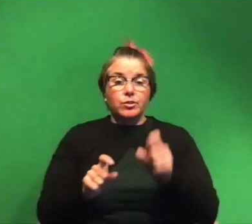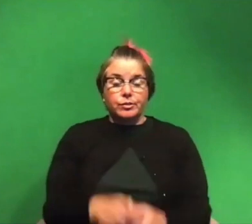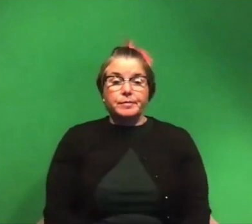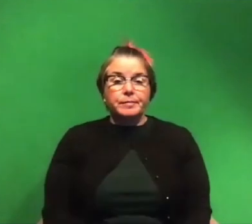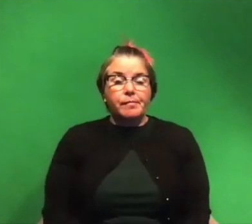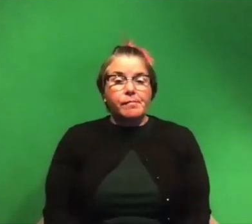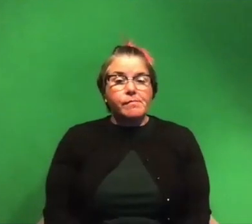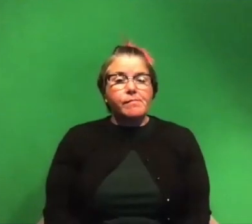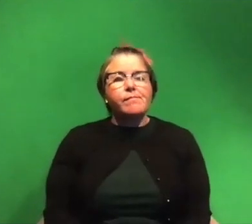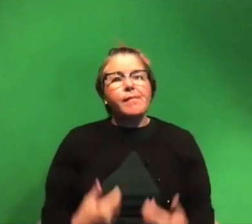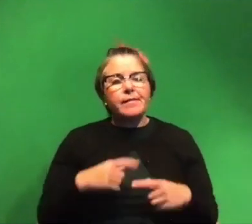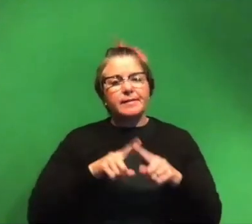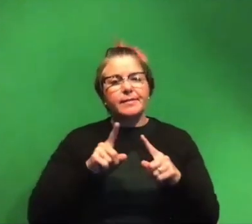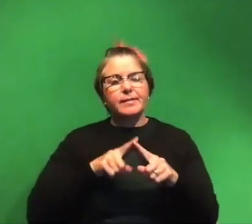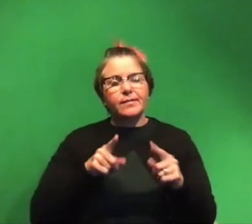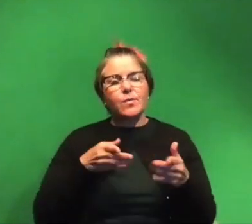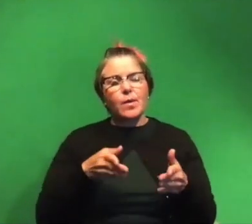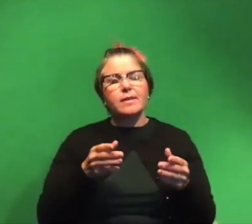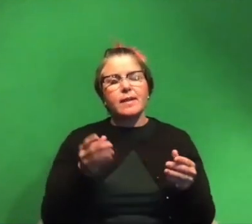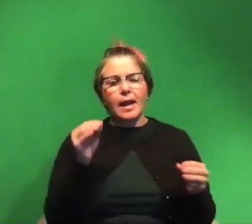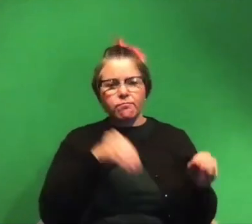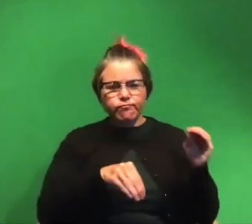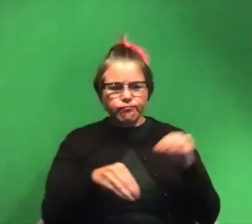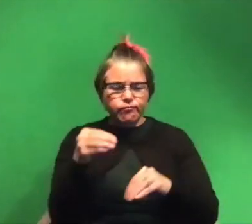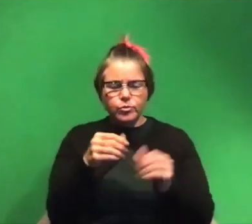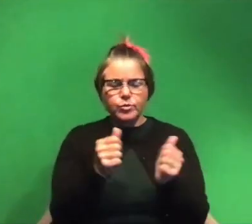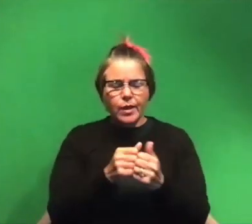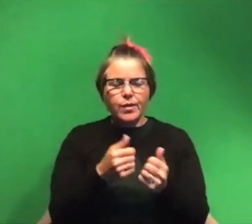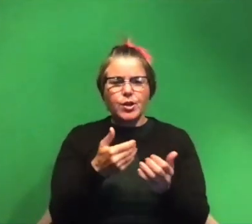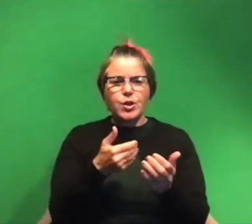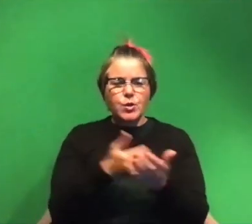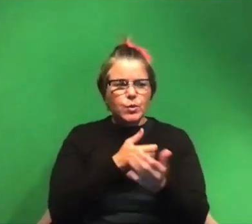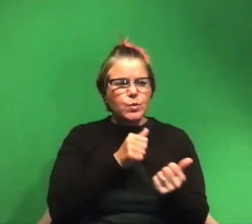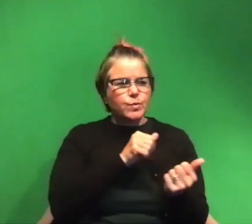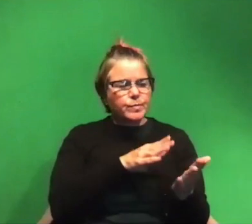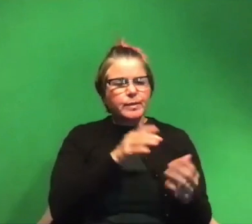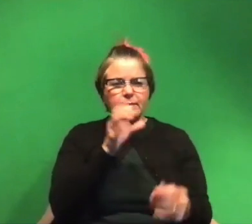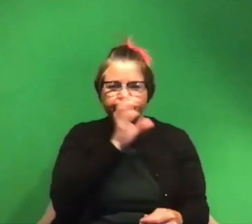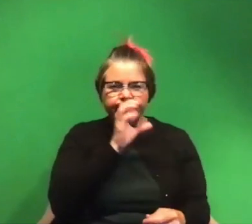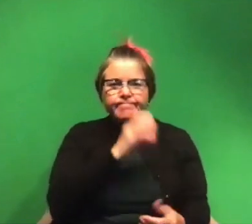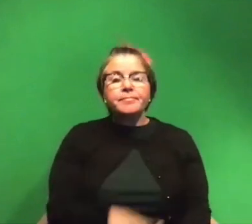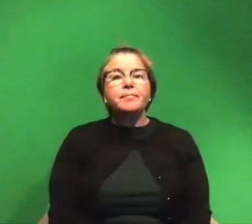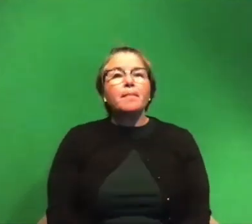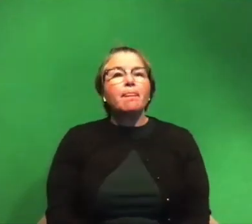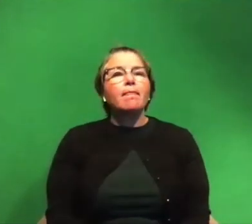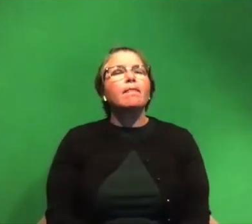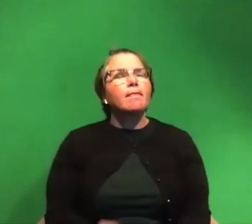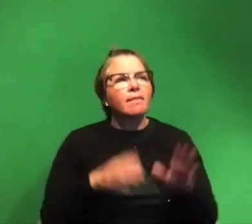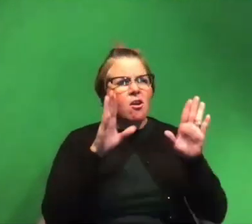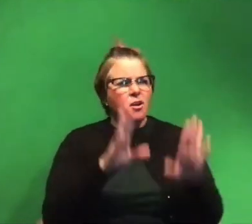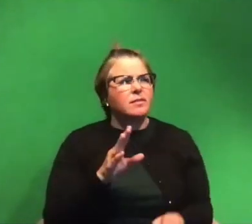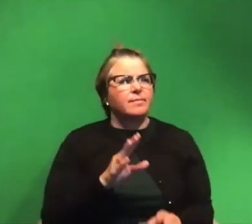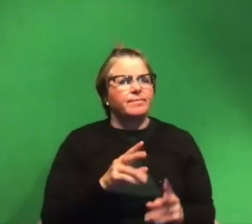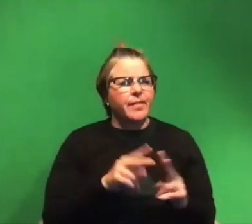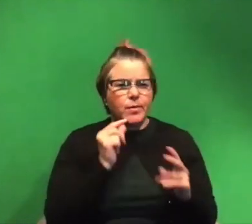so many different ways that they can be shaped together and new avenues that can be explored awesome so cool